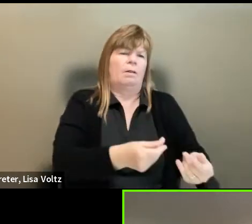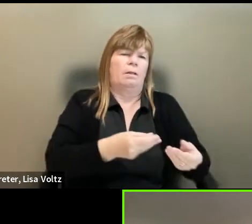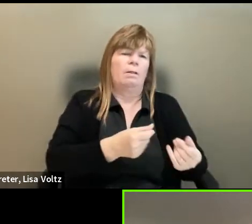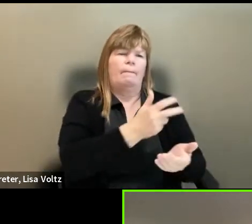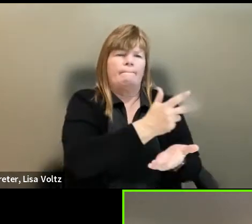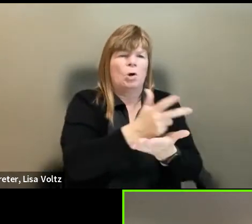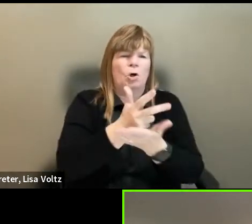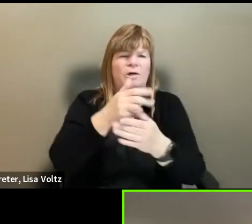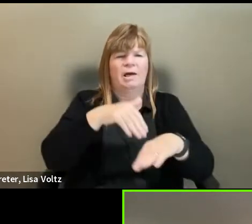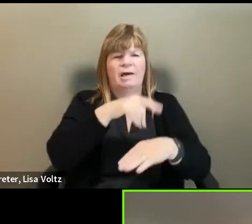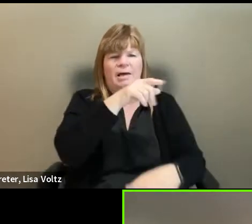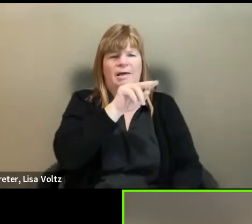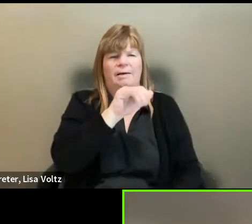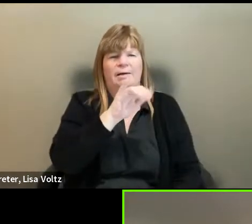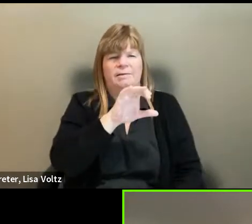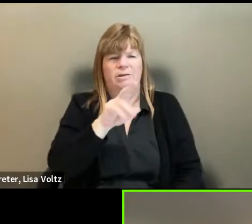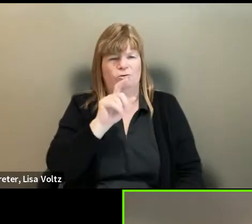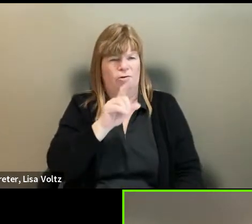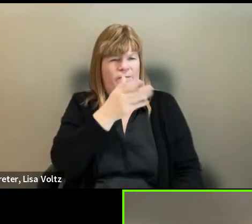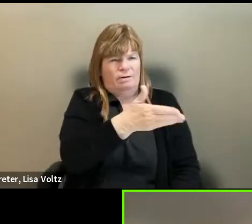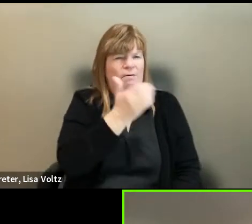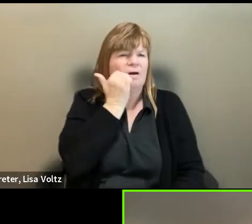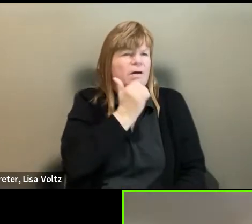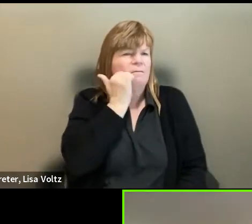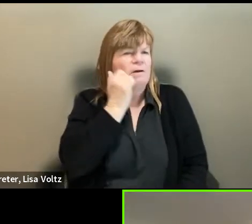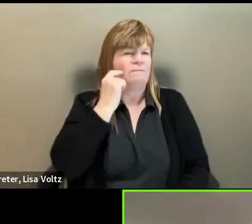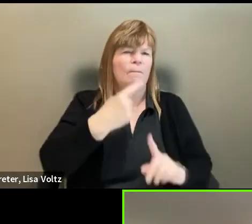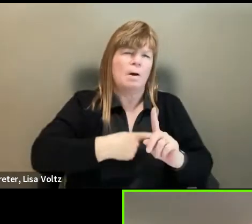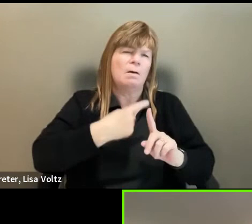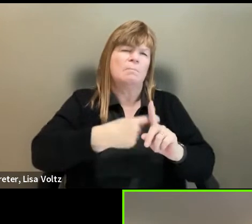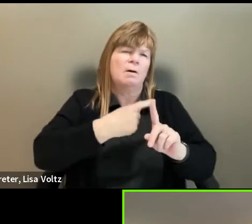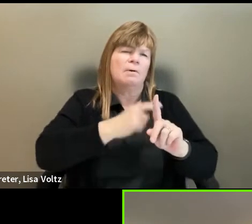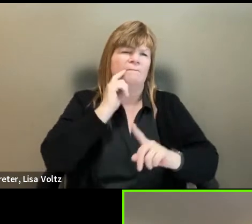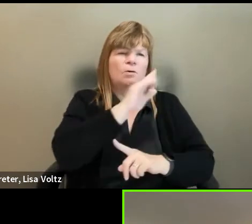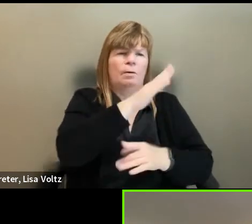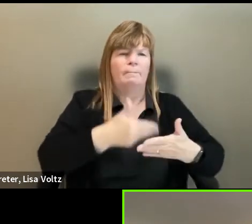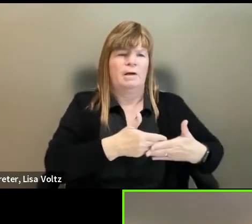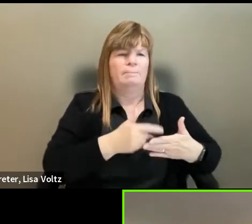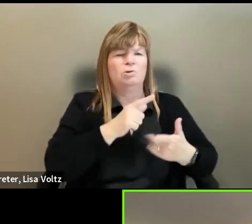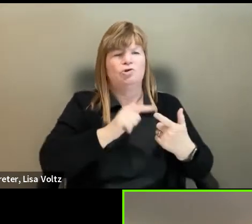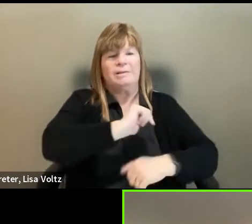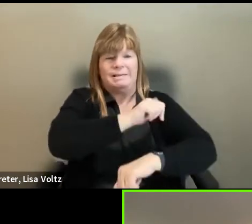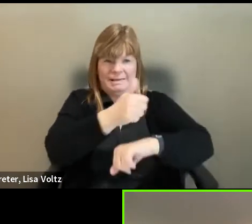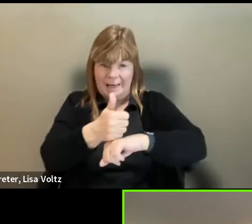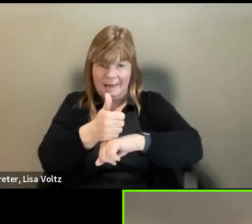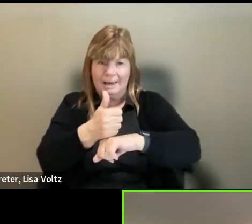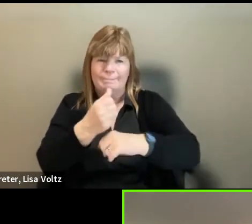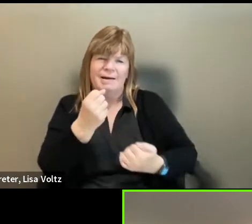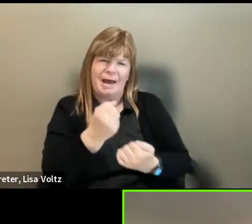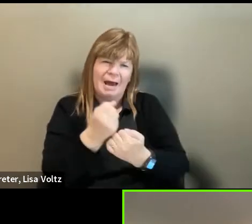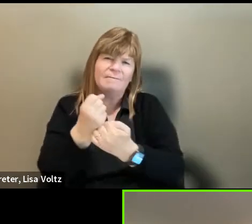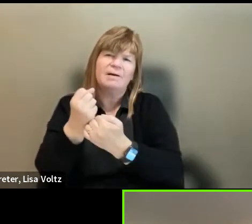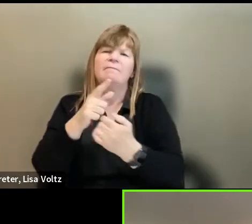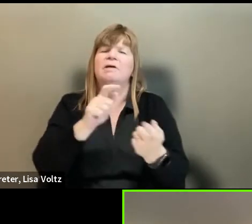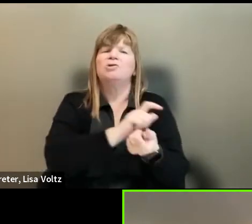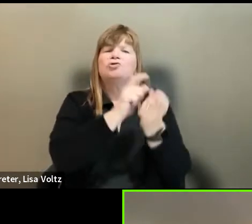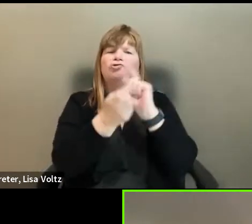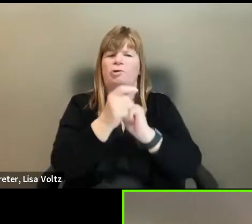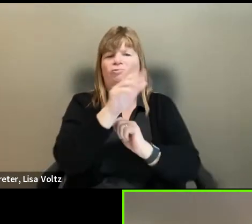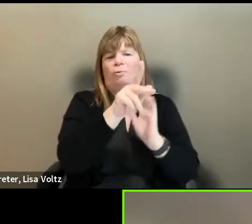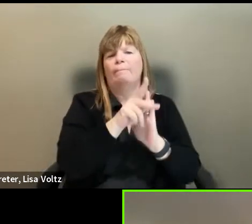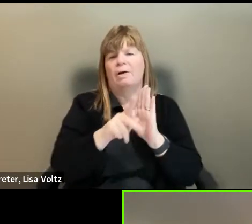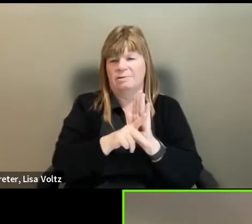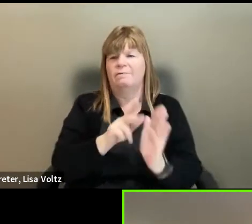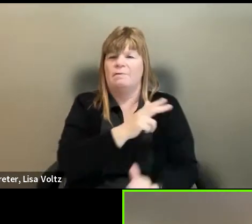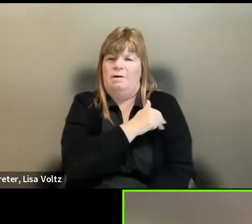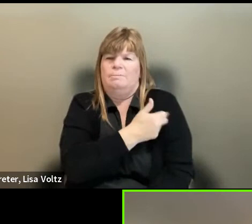NICU, you know, where she had to be every day for her baby for months on end. Um, she organized and advocated and they changed their policy at